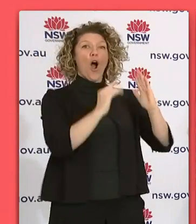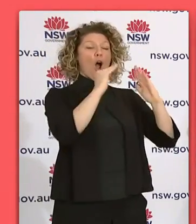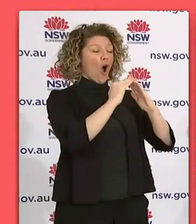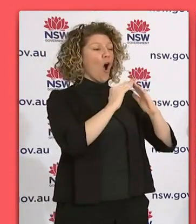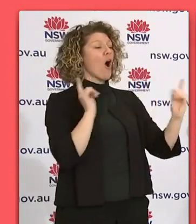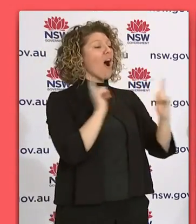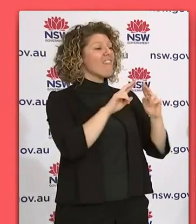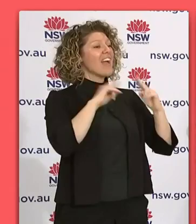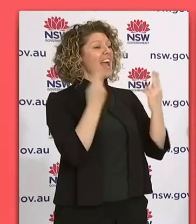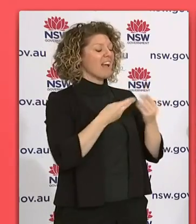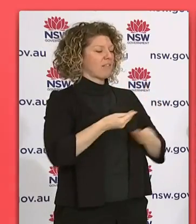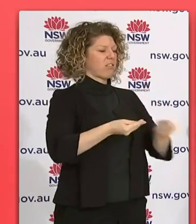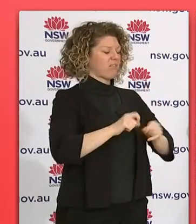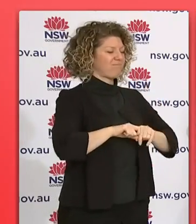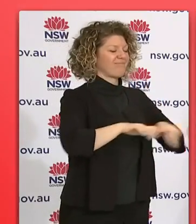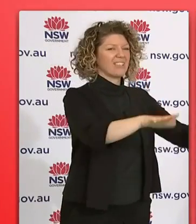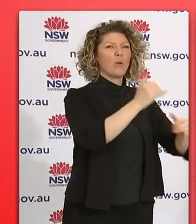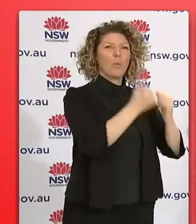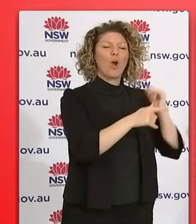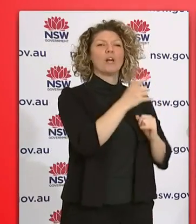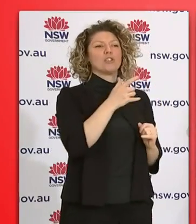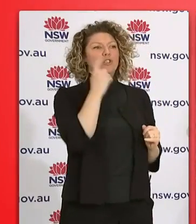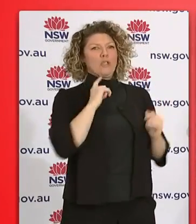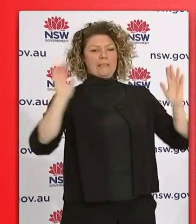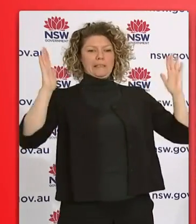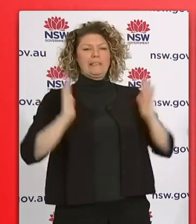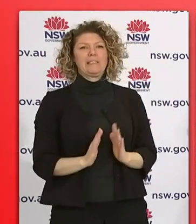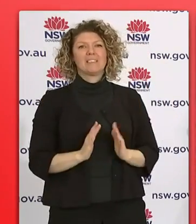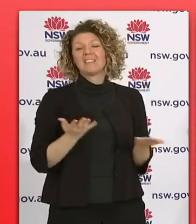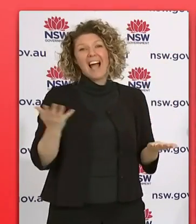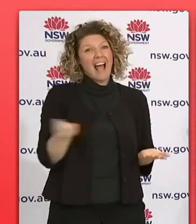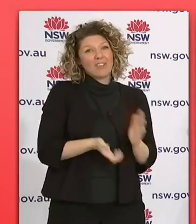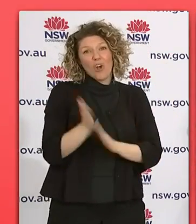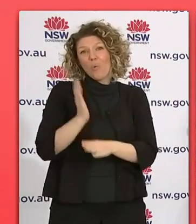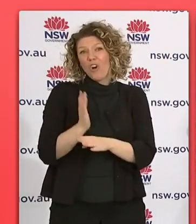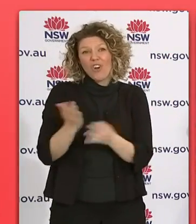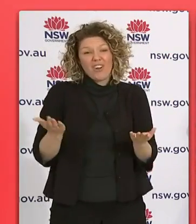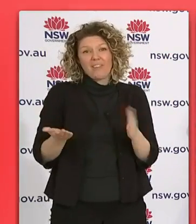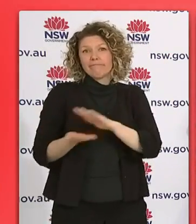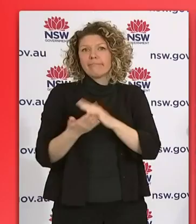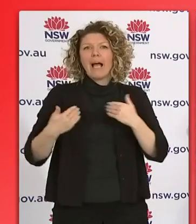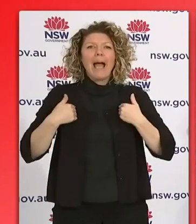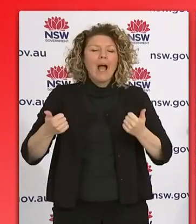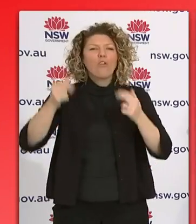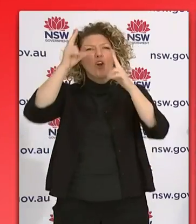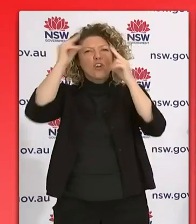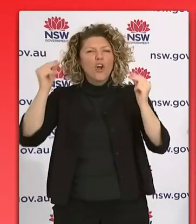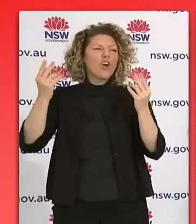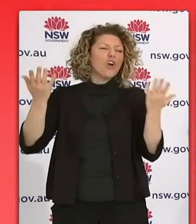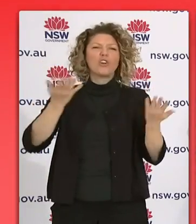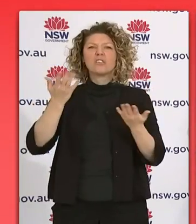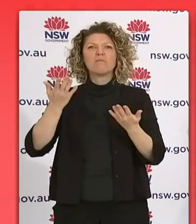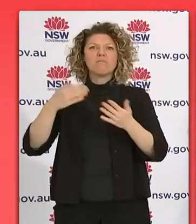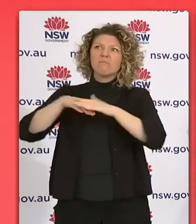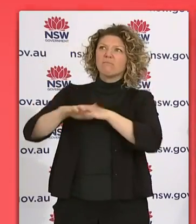important work they do, whether it's in healthcare, whether it's in getting food on our table, they must work. And knowing that they're going to get vaccinated gives